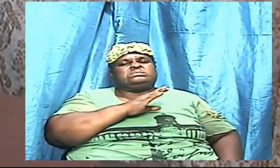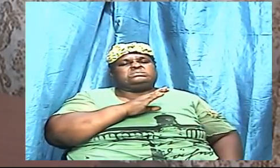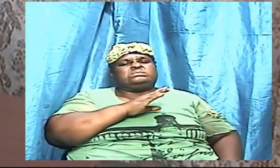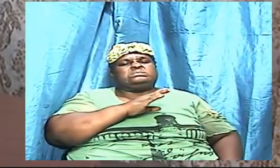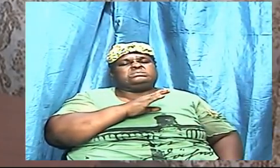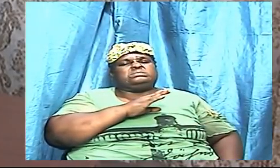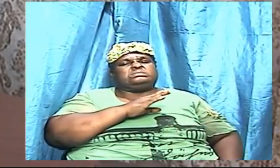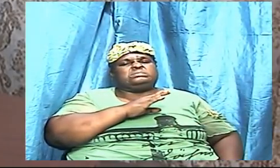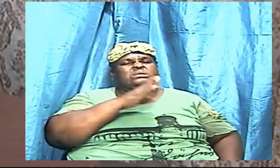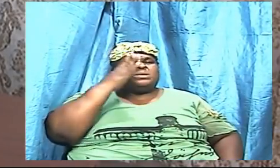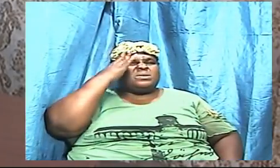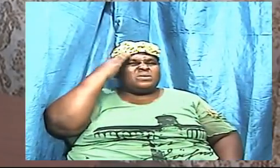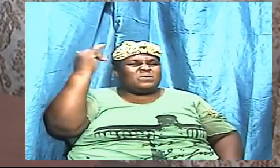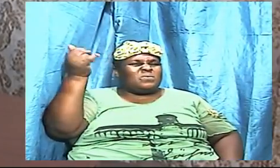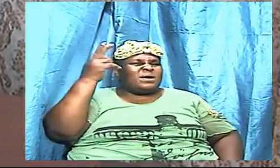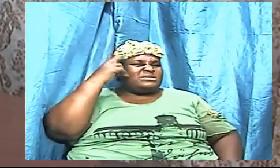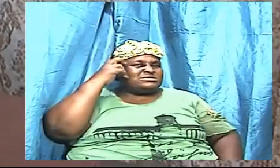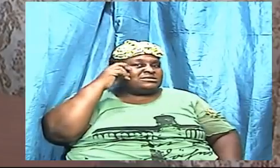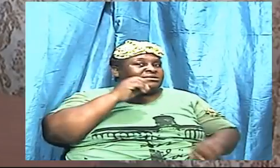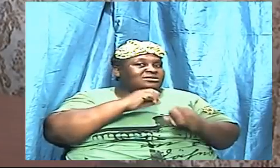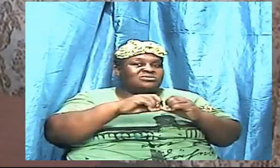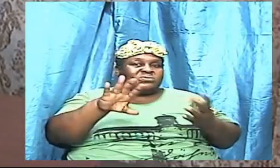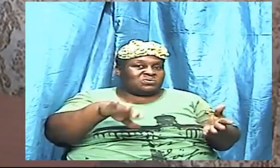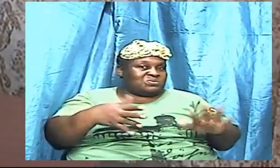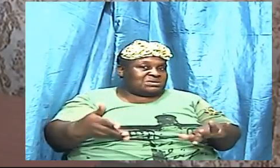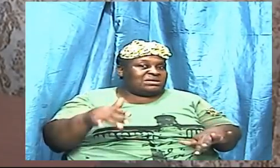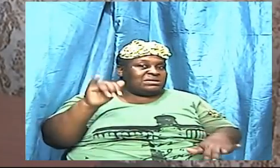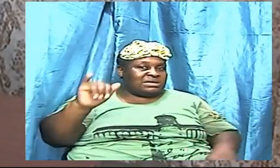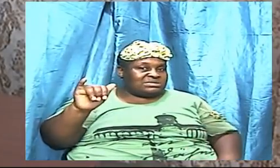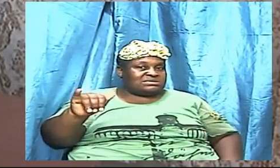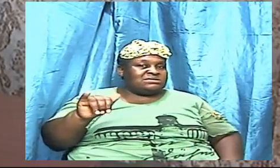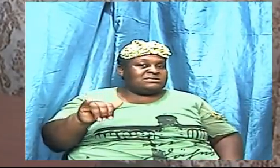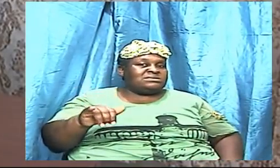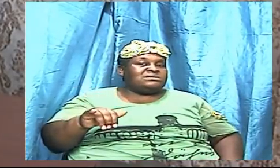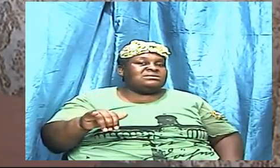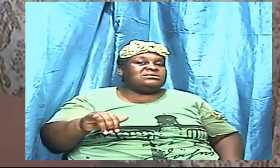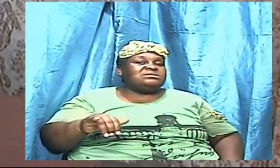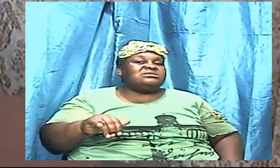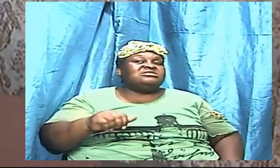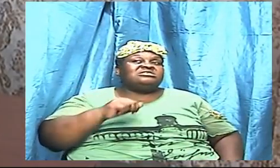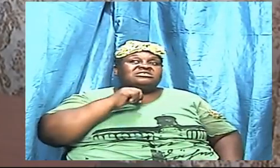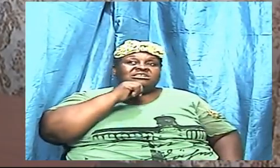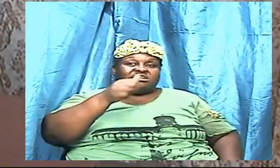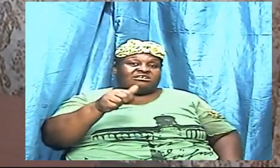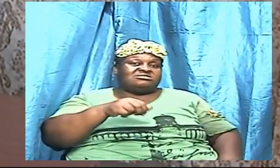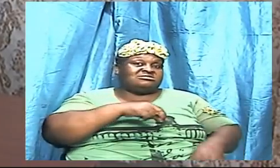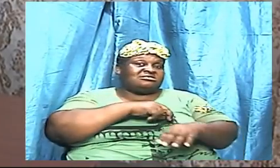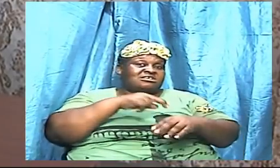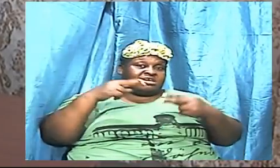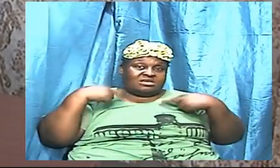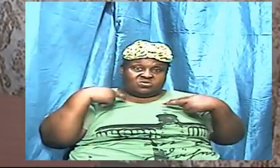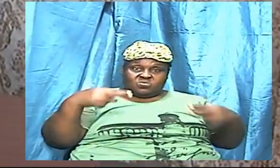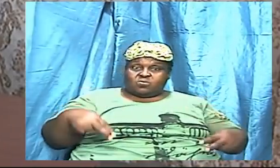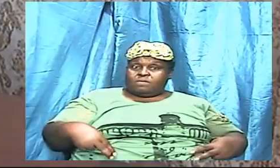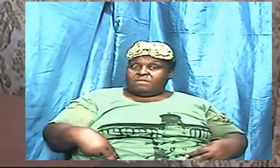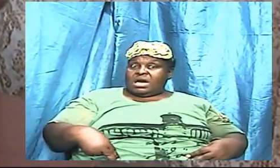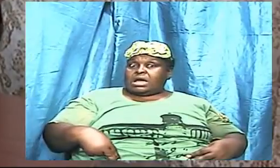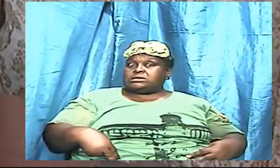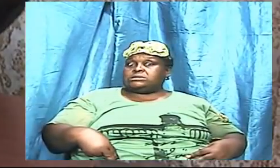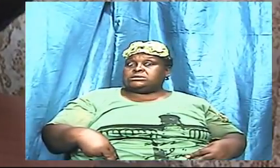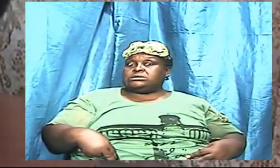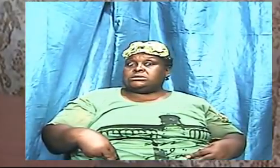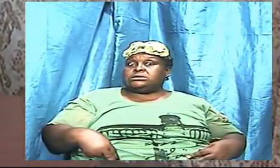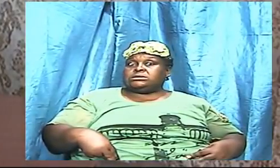why Satan don't drop dead yet is because he's not a physical being that he can pull out his stripe and